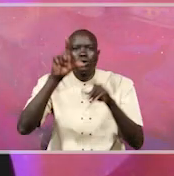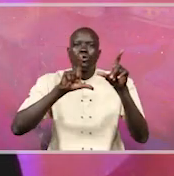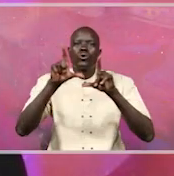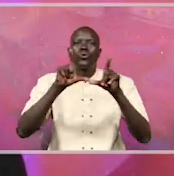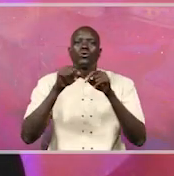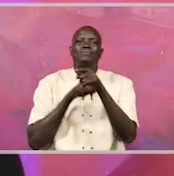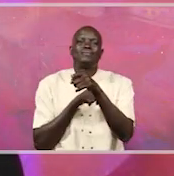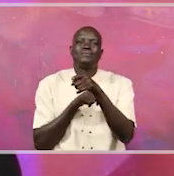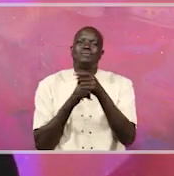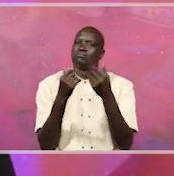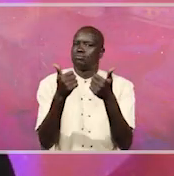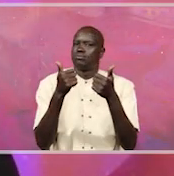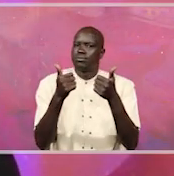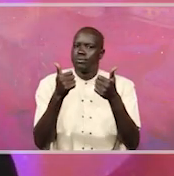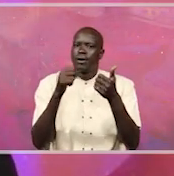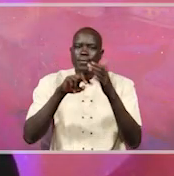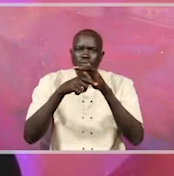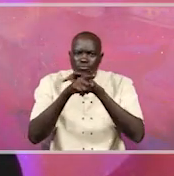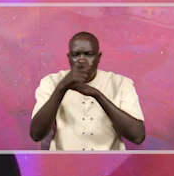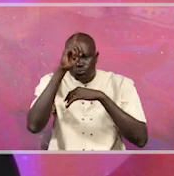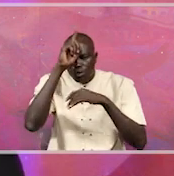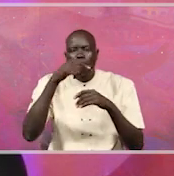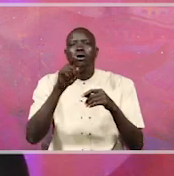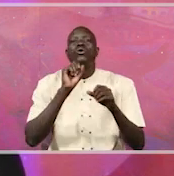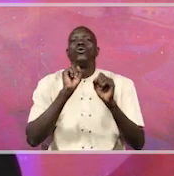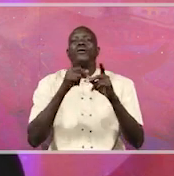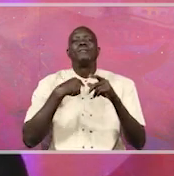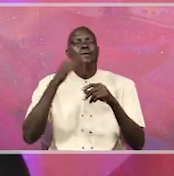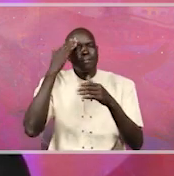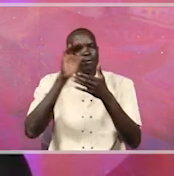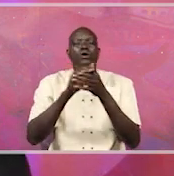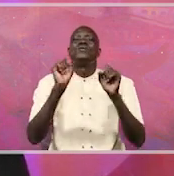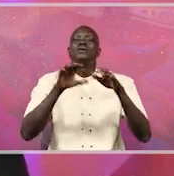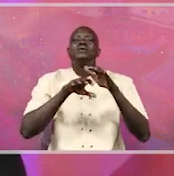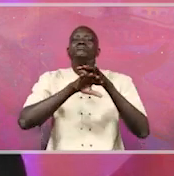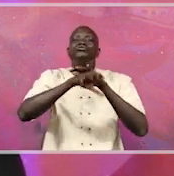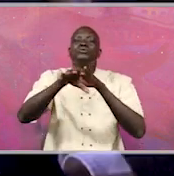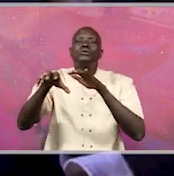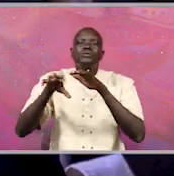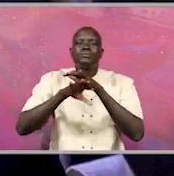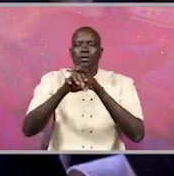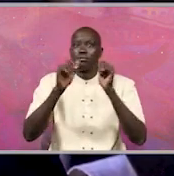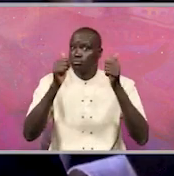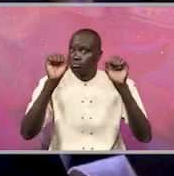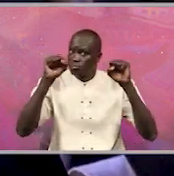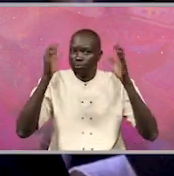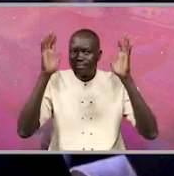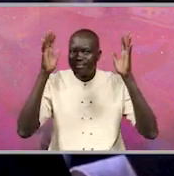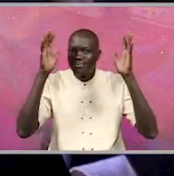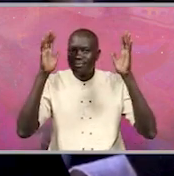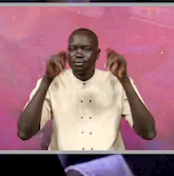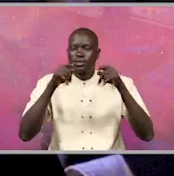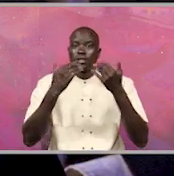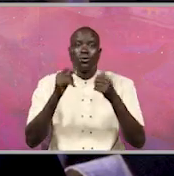destinations? I believe you're talking about decentralization. Decentralization, that's right, yes. And that's mainly a question